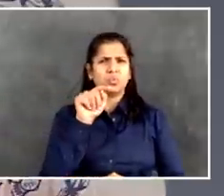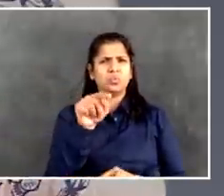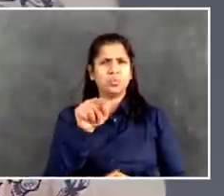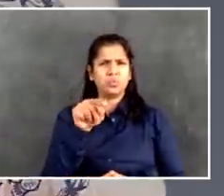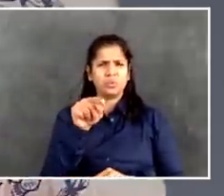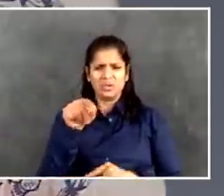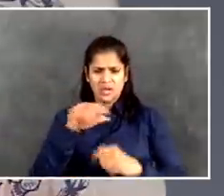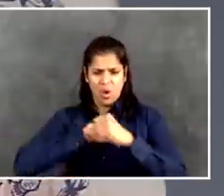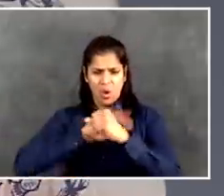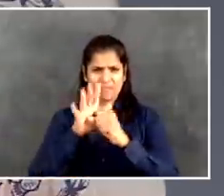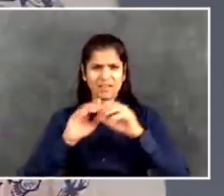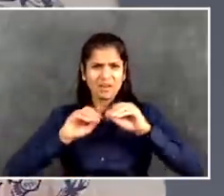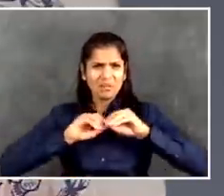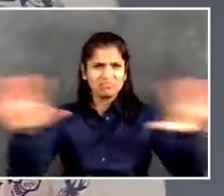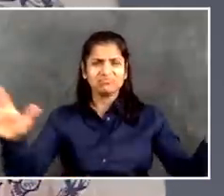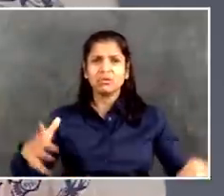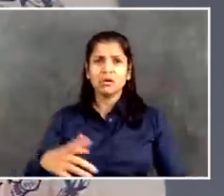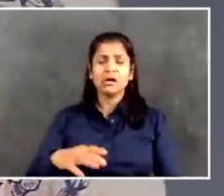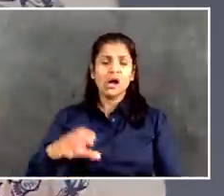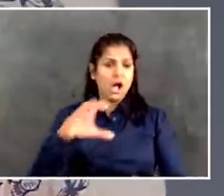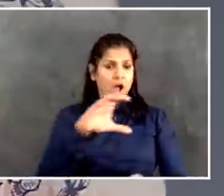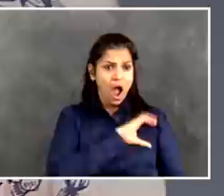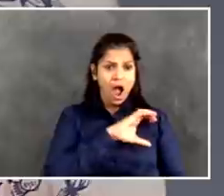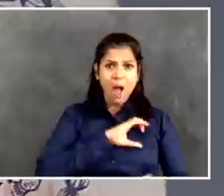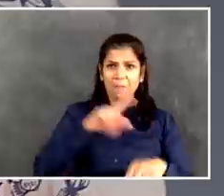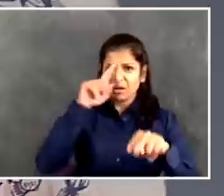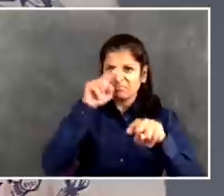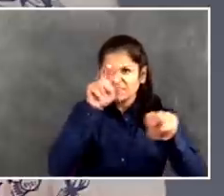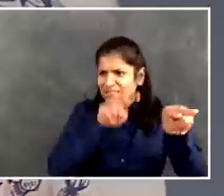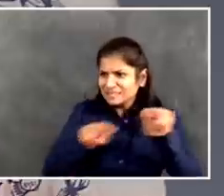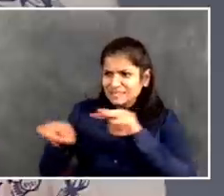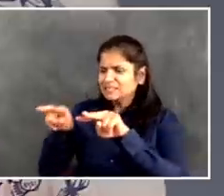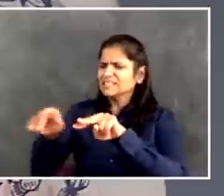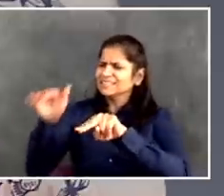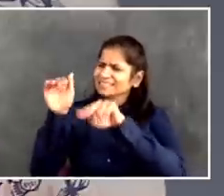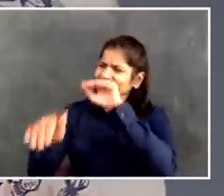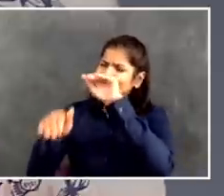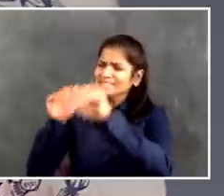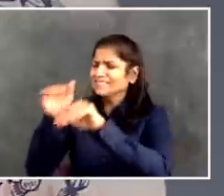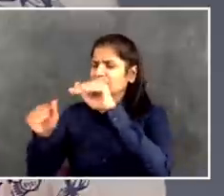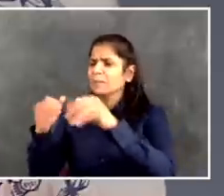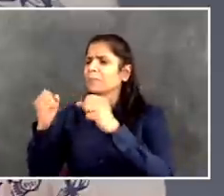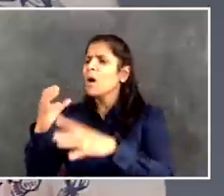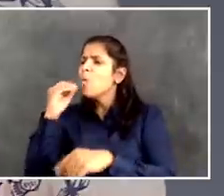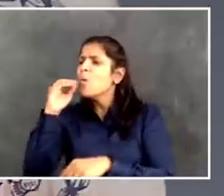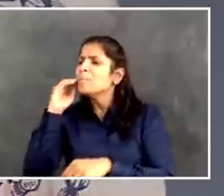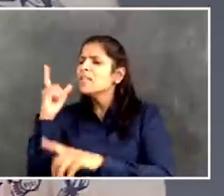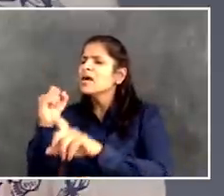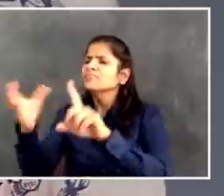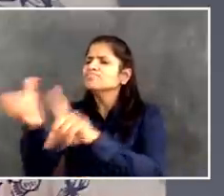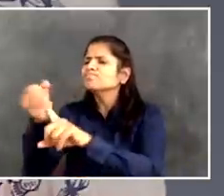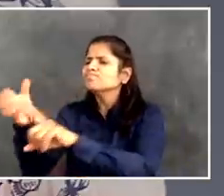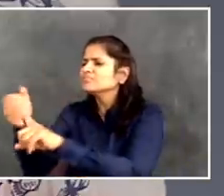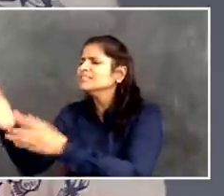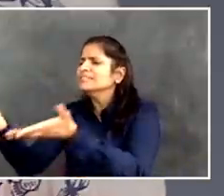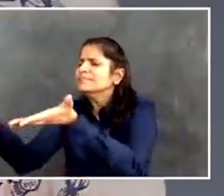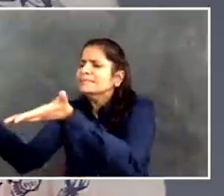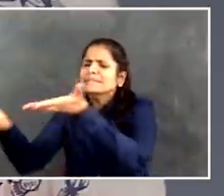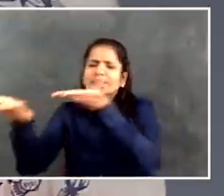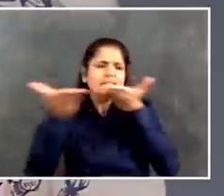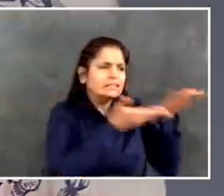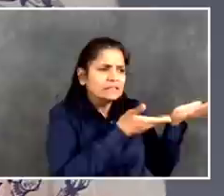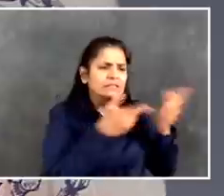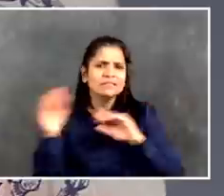and trying to get homeless people to come in. But an honest conversation about this does not ignore the fact